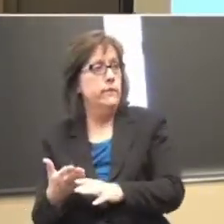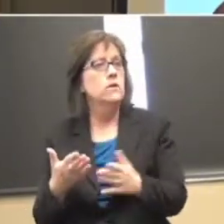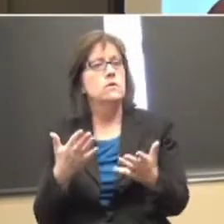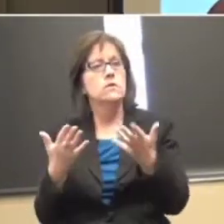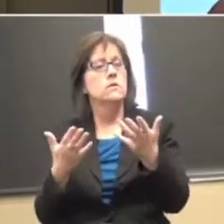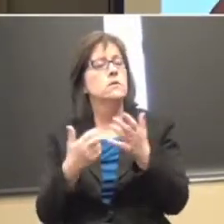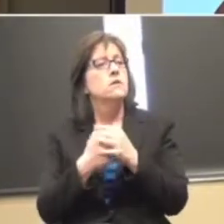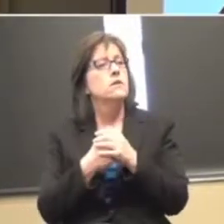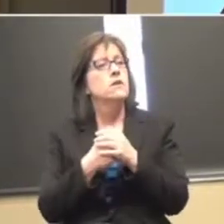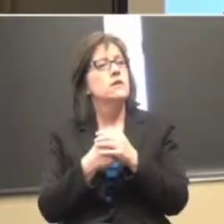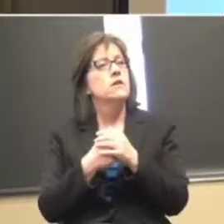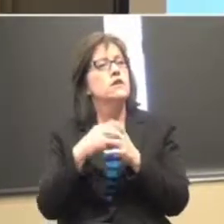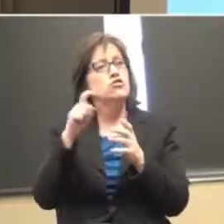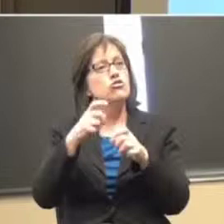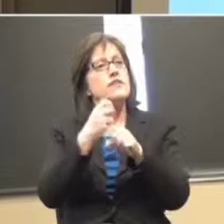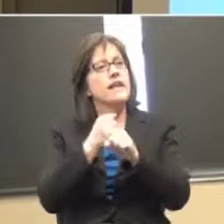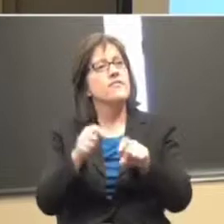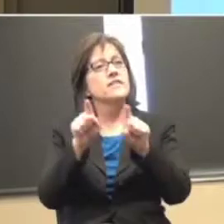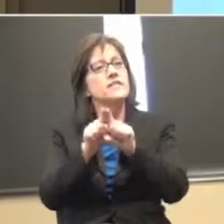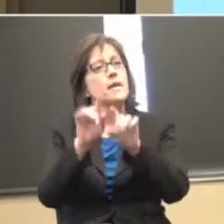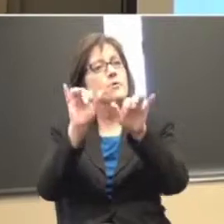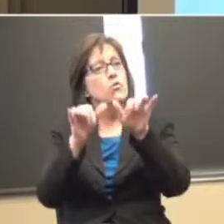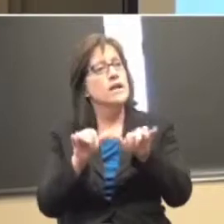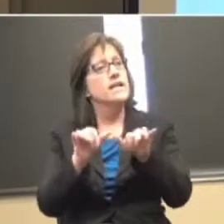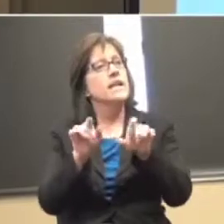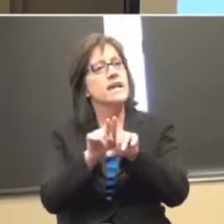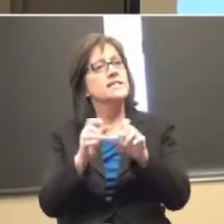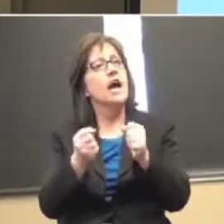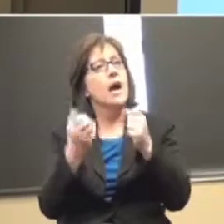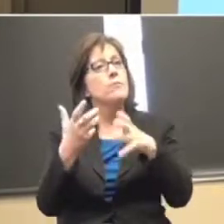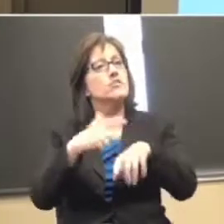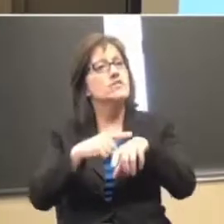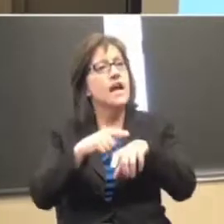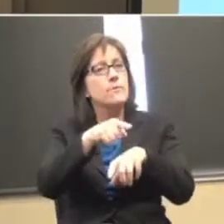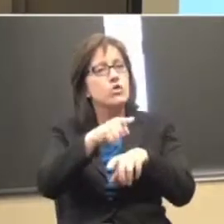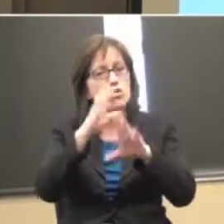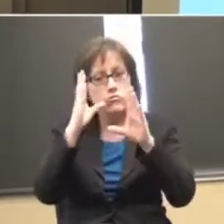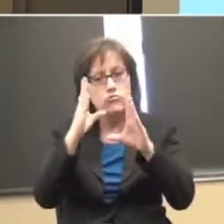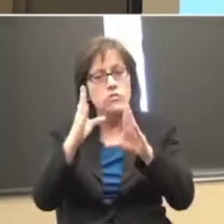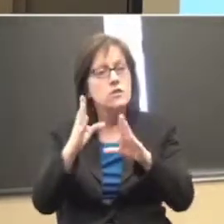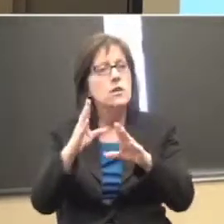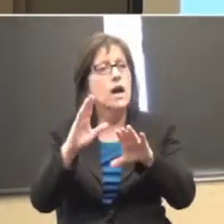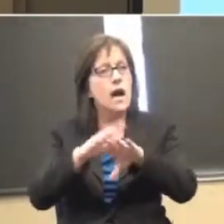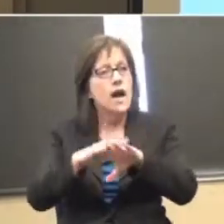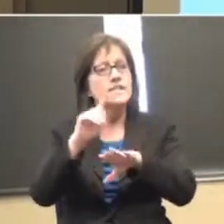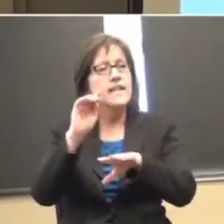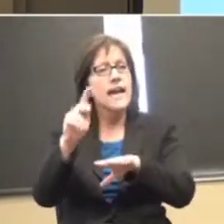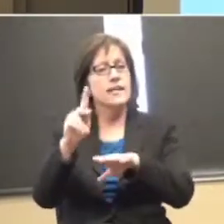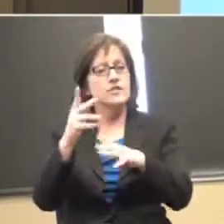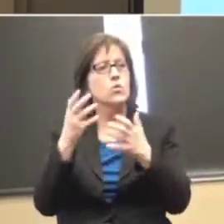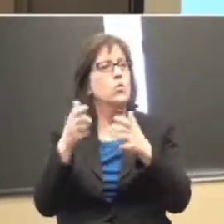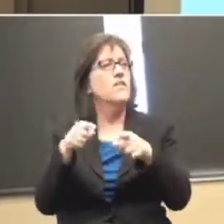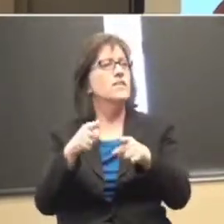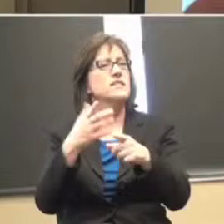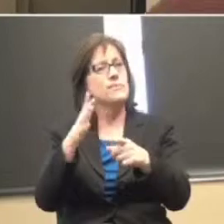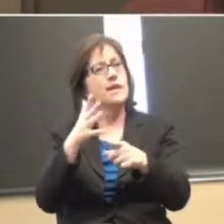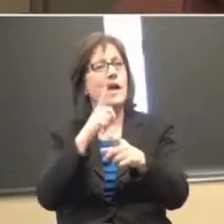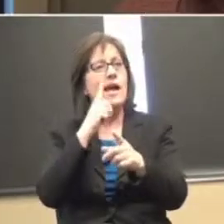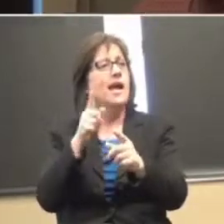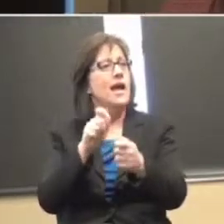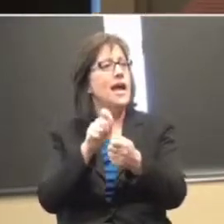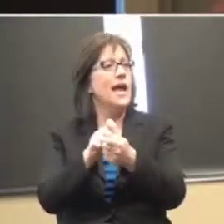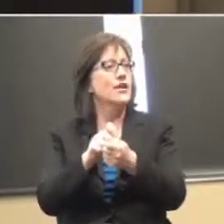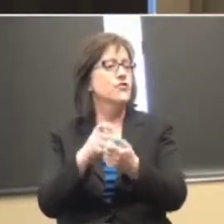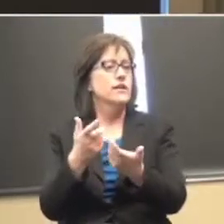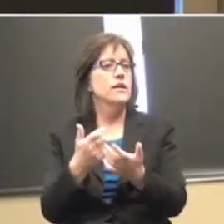But it should get the same rating as far as how much time I was on task because we want these to be somewhat accurate. How many behaviors do you usually want to have in a